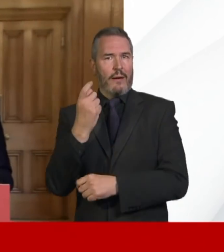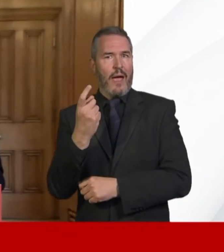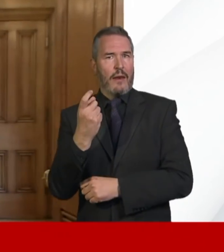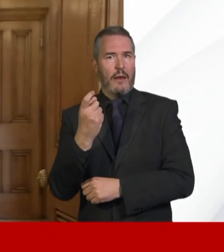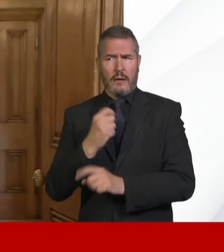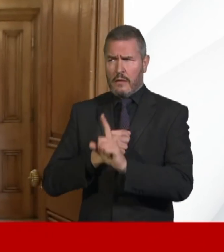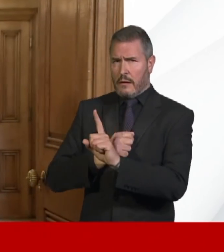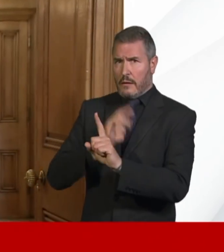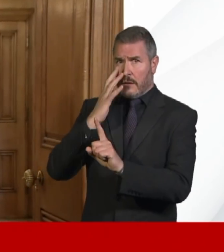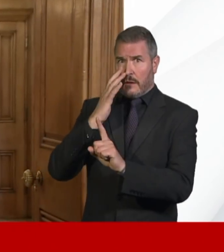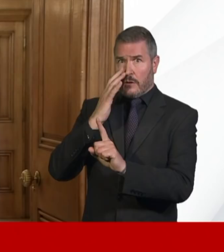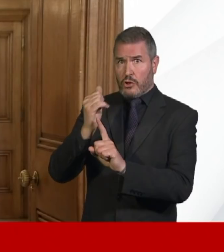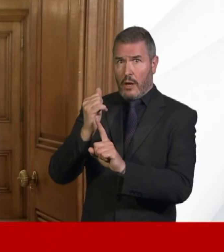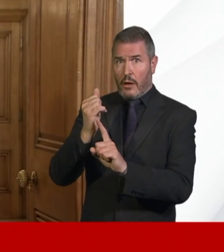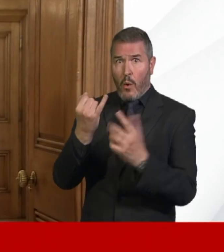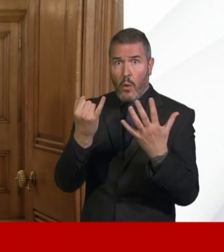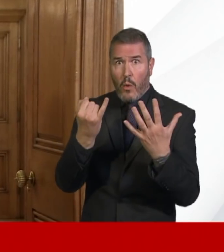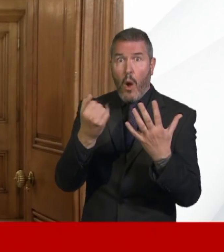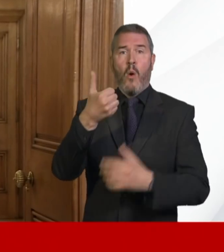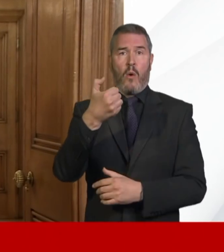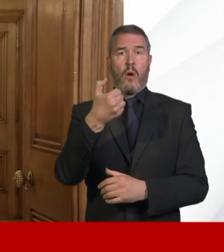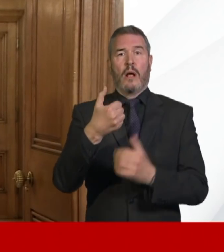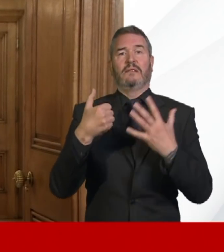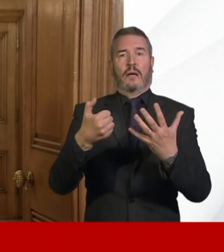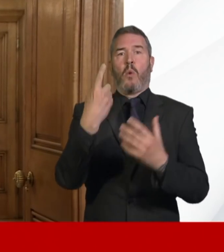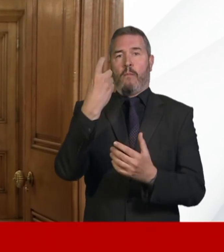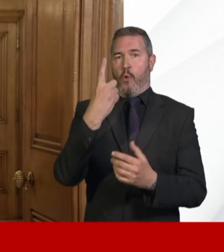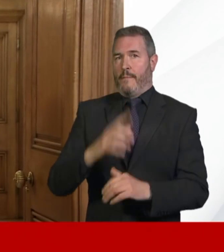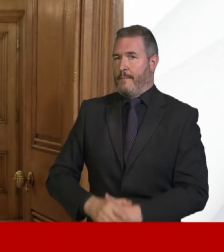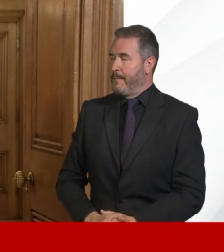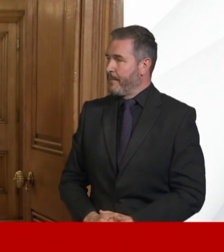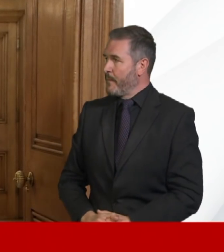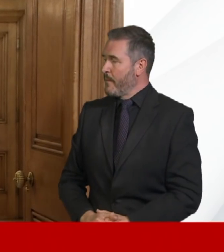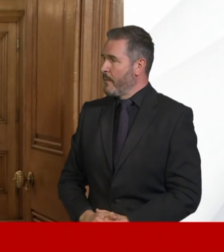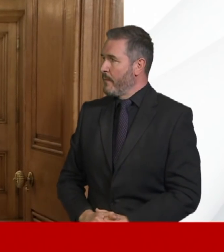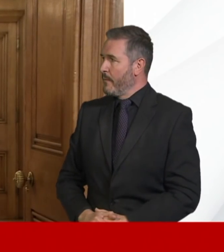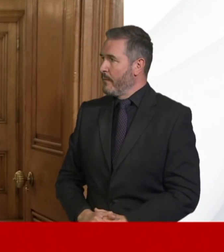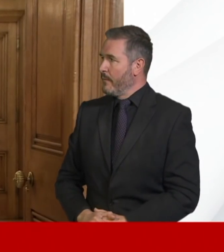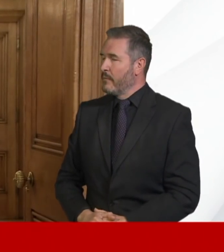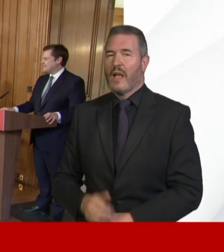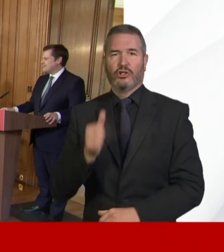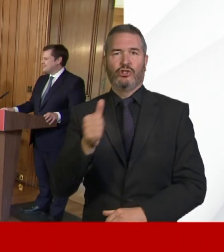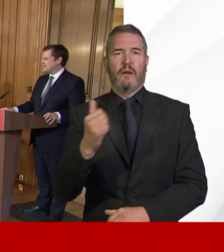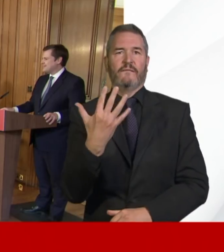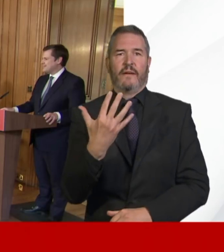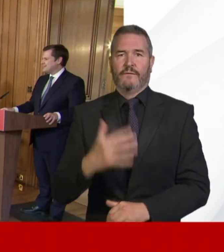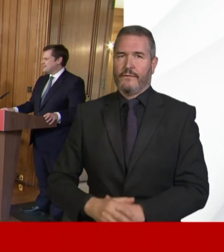there's one further question from Channel 5.